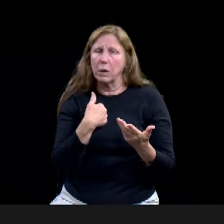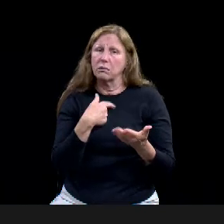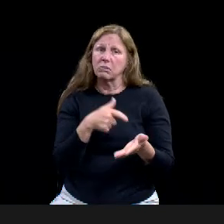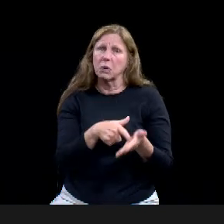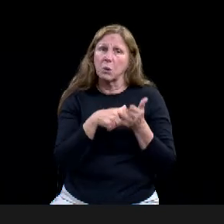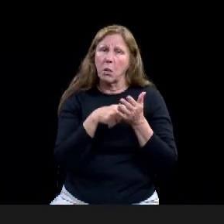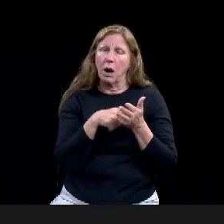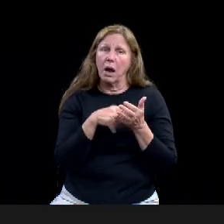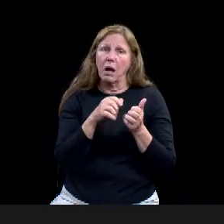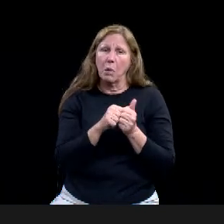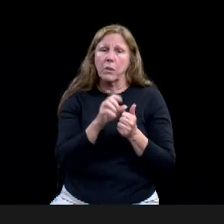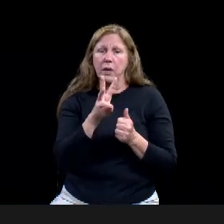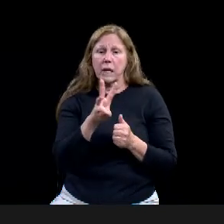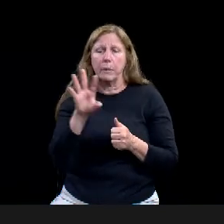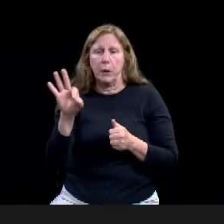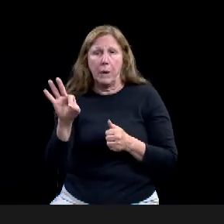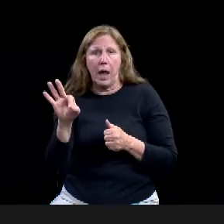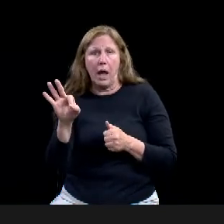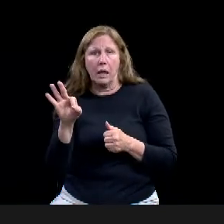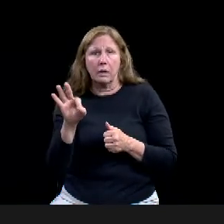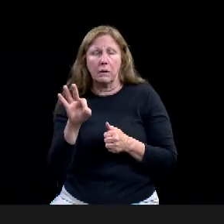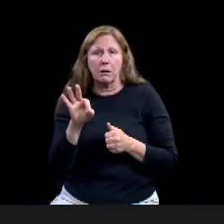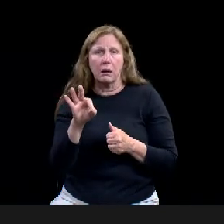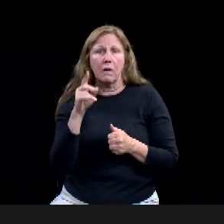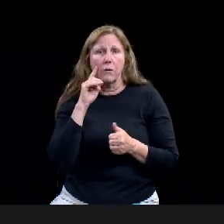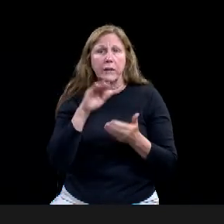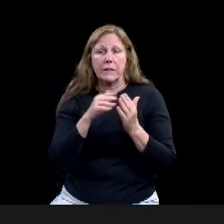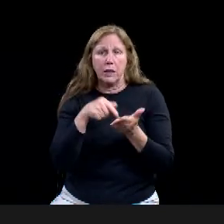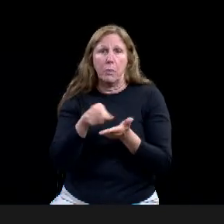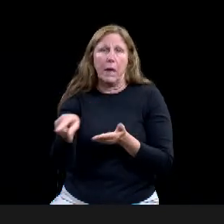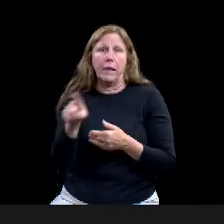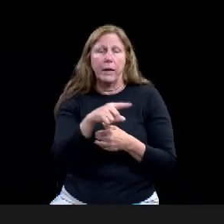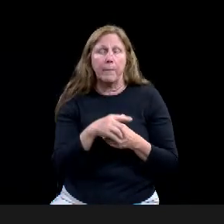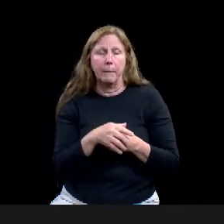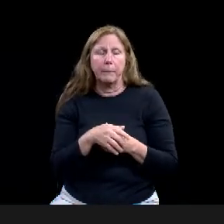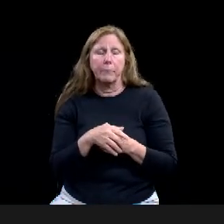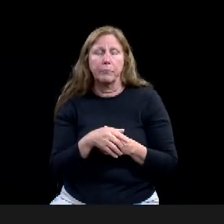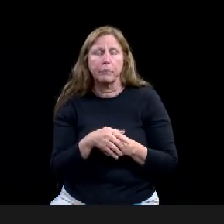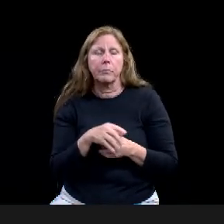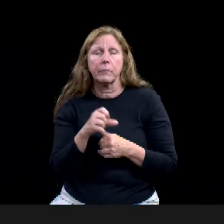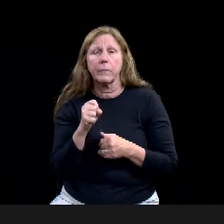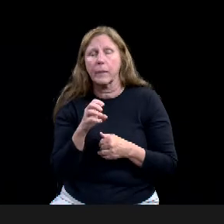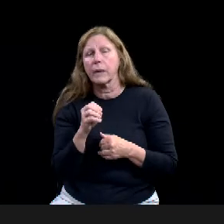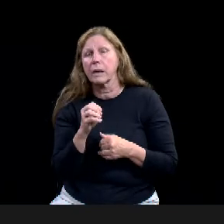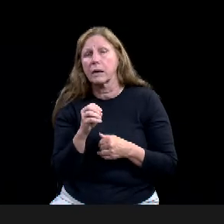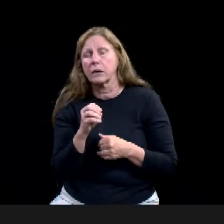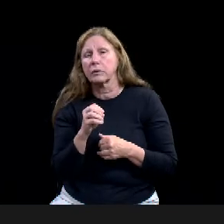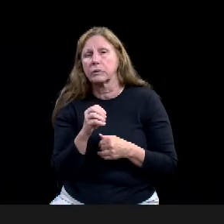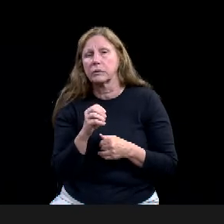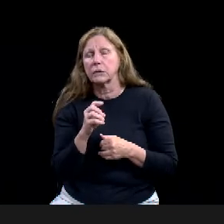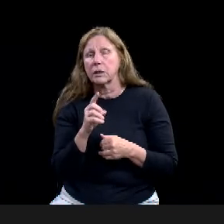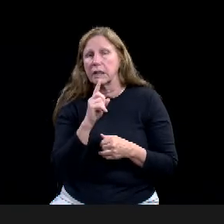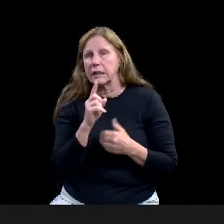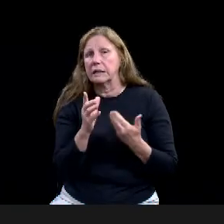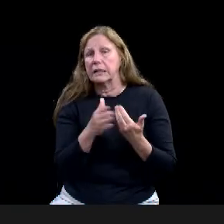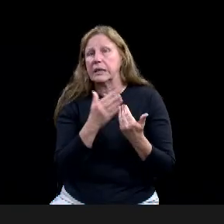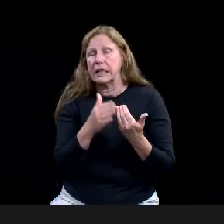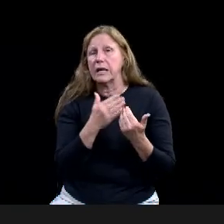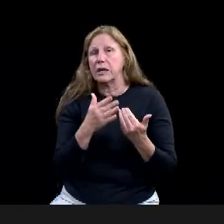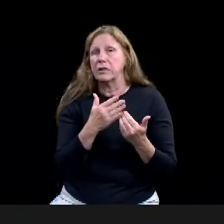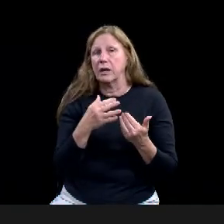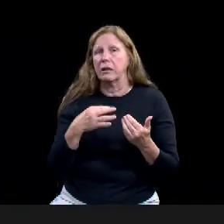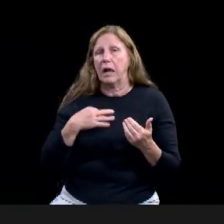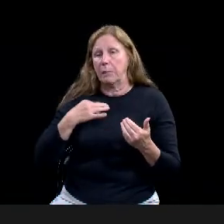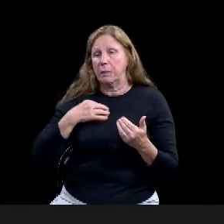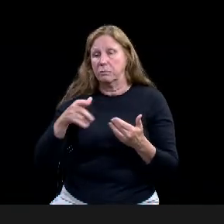pretty easy online application. Um, and once they have their bylaws and articles corporation, it's pretty easy to get,